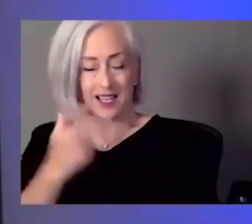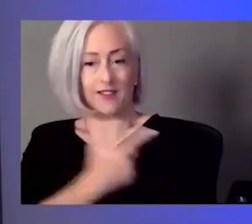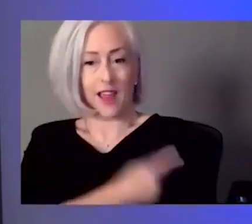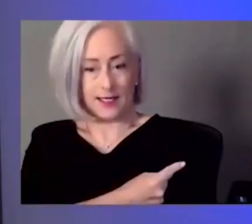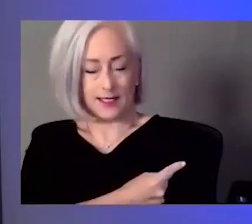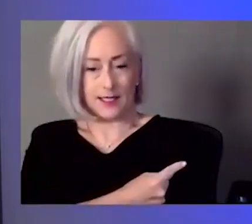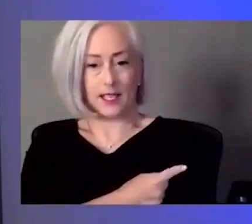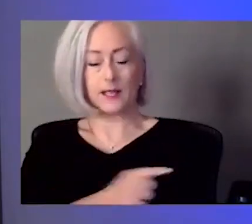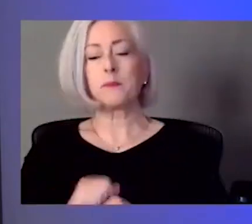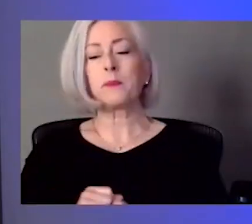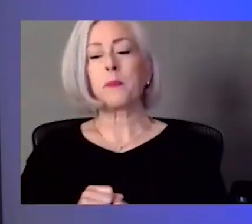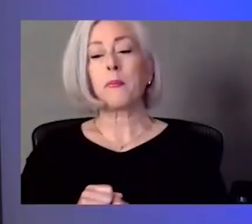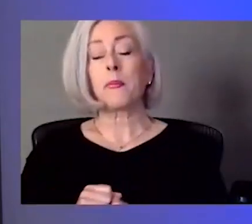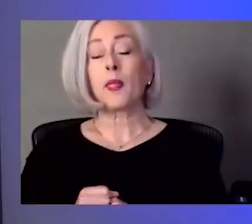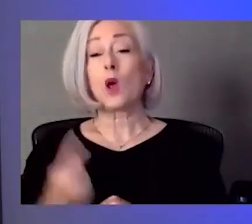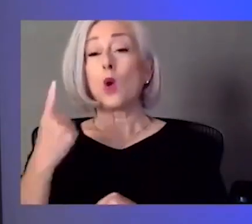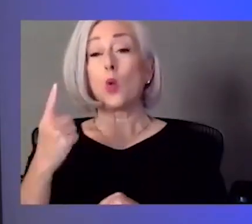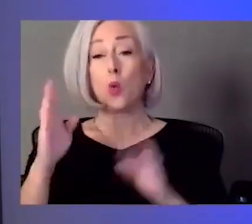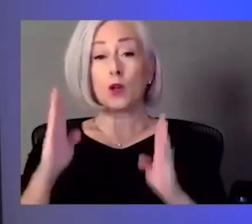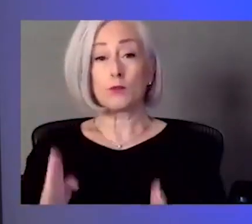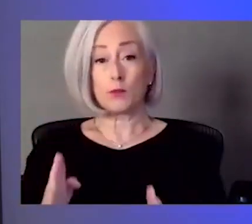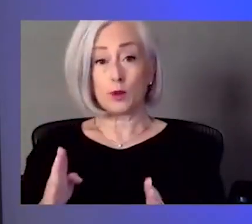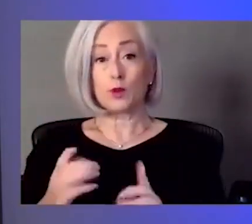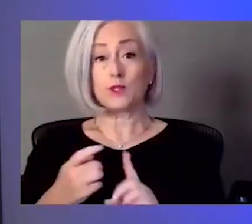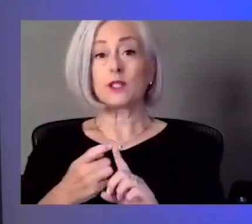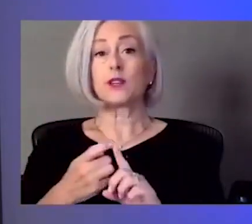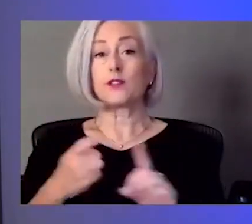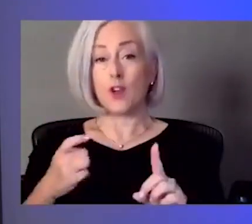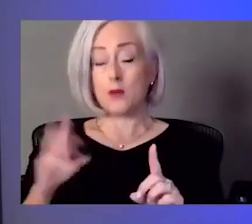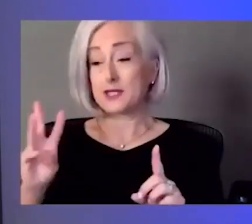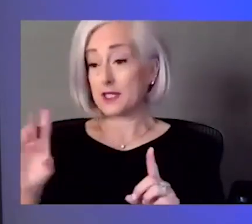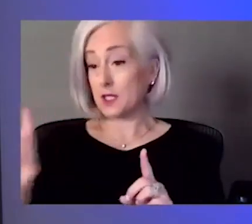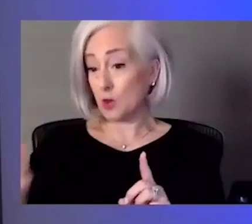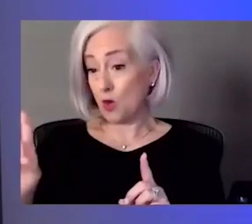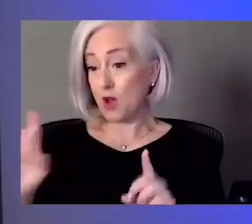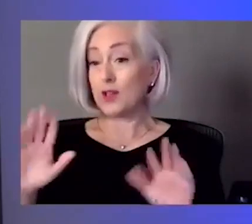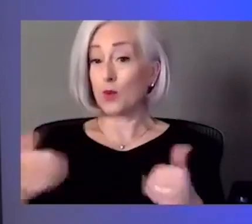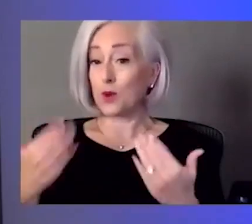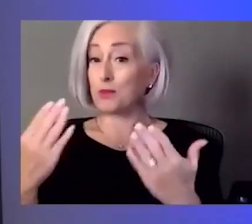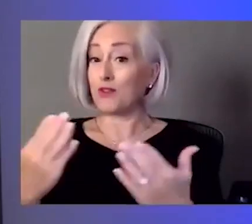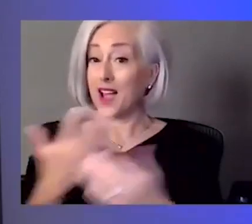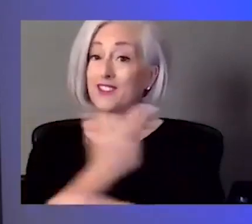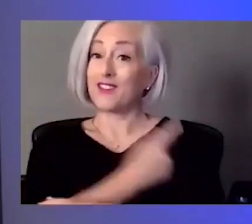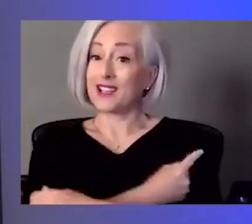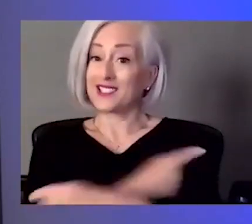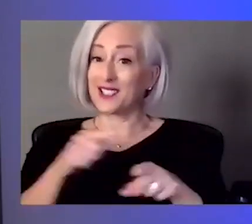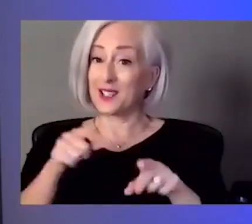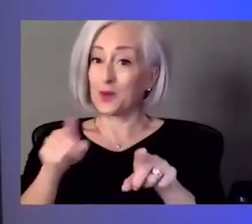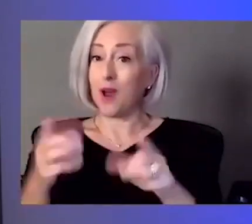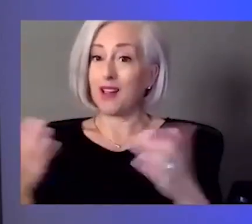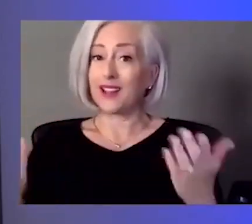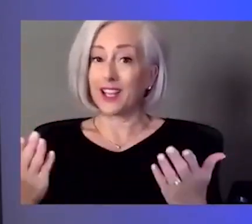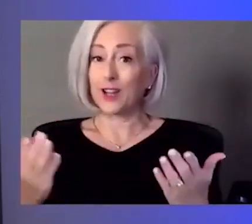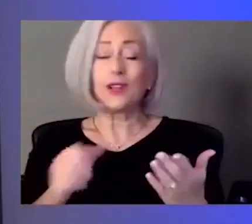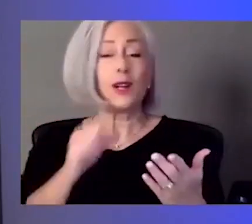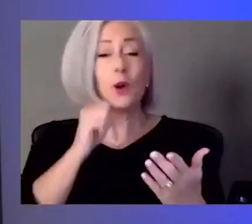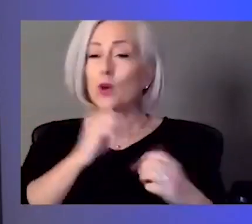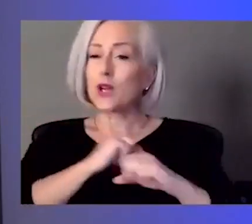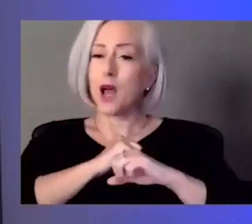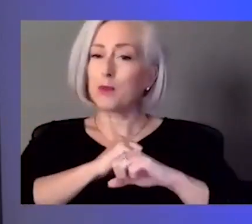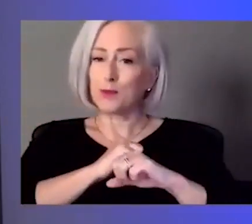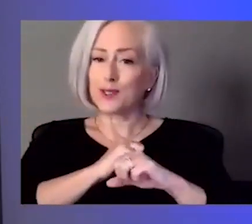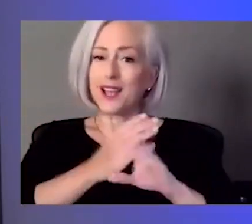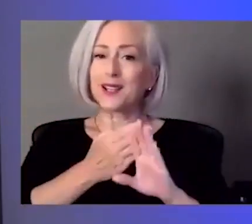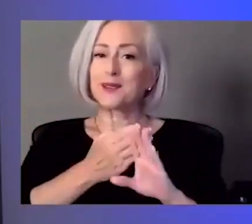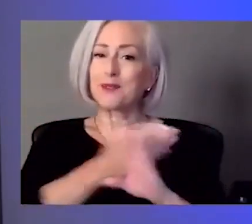that's in on 61, we actually were able to provide their vaccine while they were here, which is, it doesn't protect them prior to their hospitalization, but